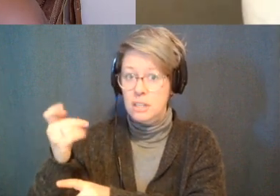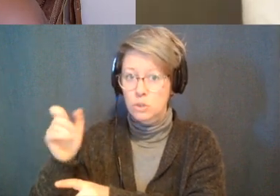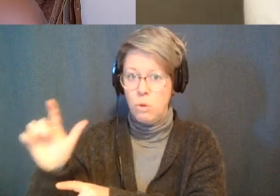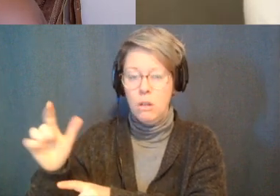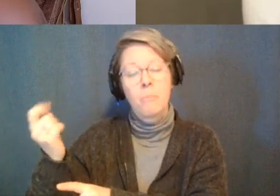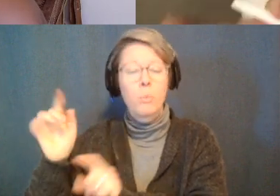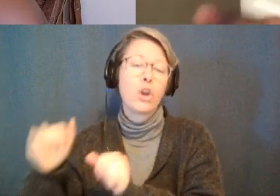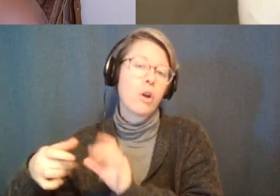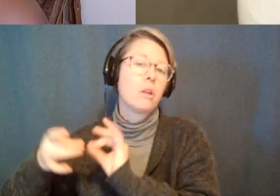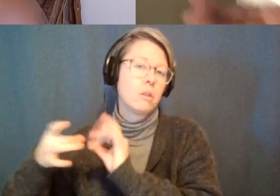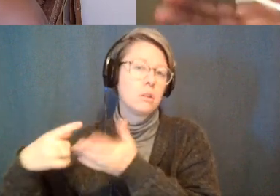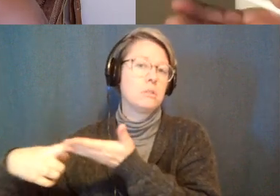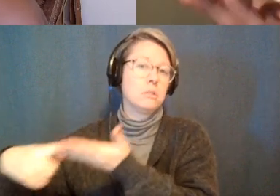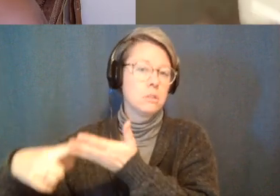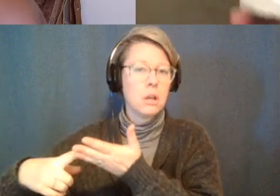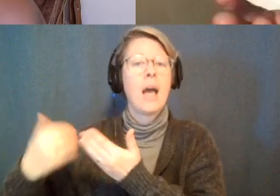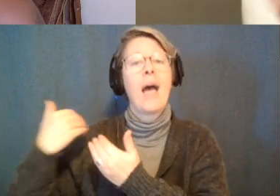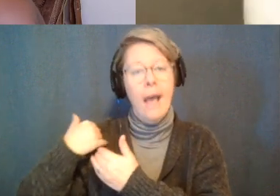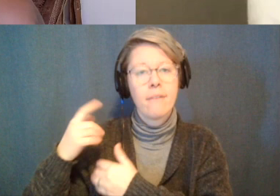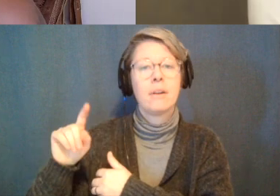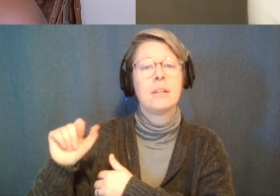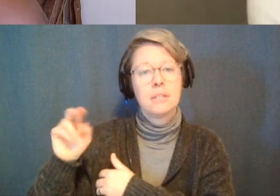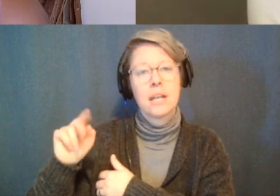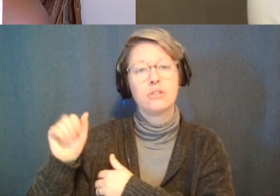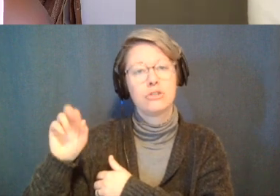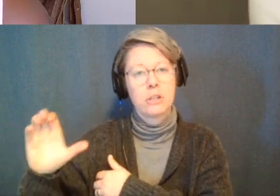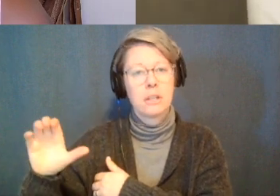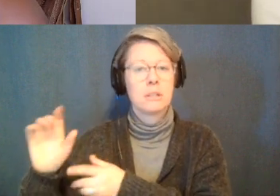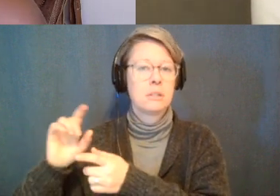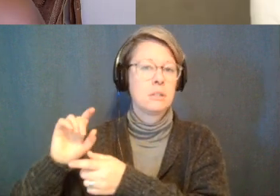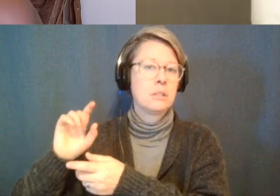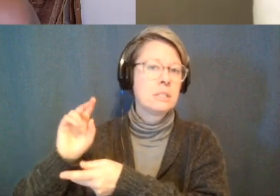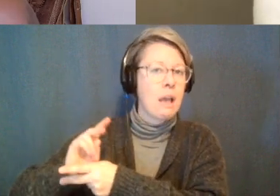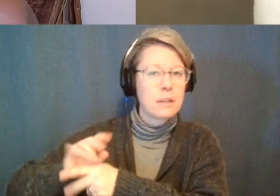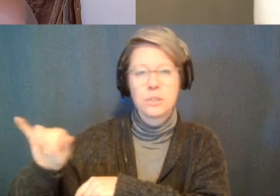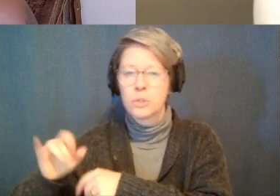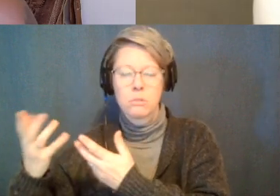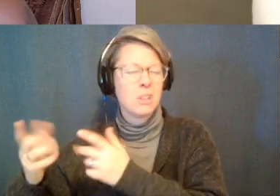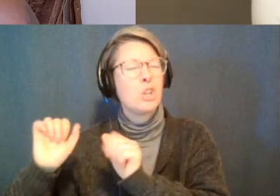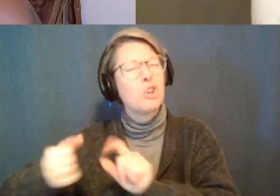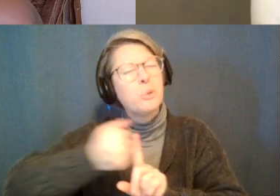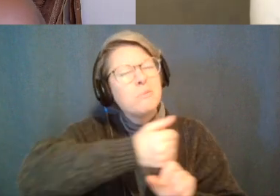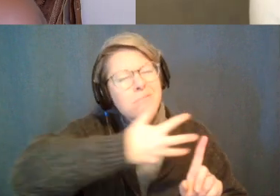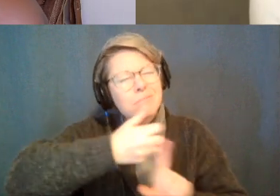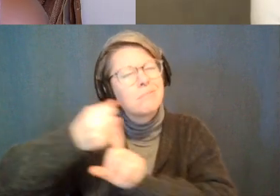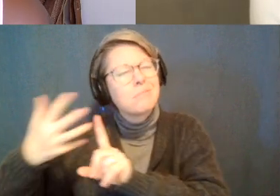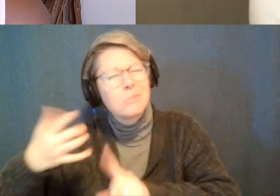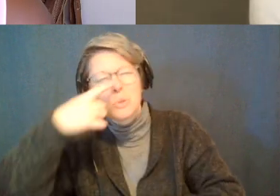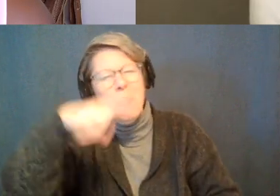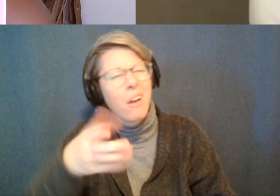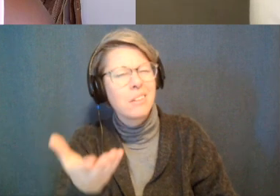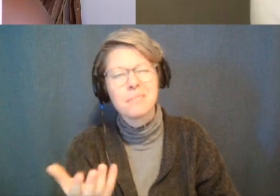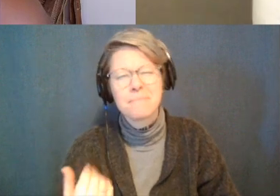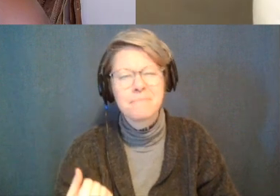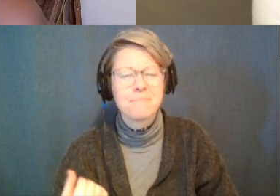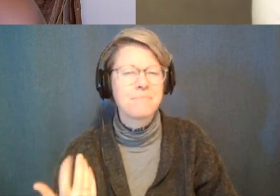taboo tantric sex etc so like could you kind of in a nutshell like describe um